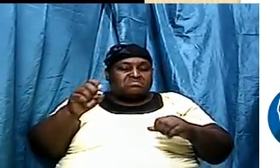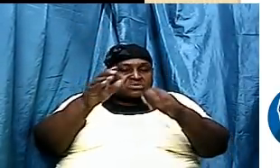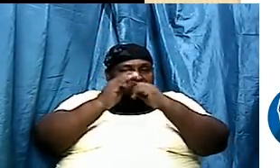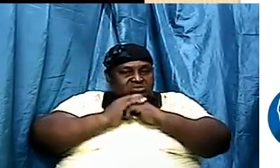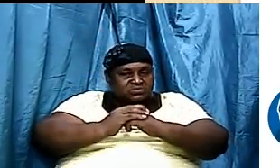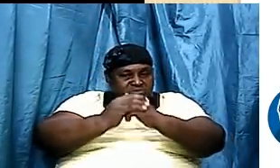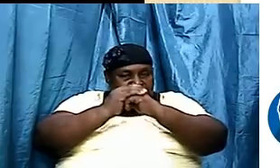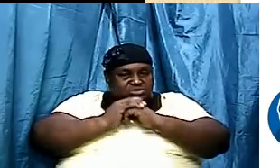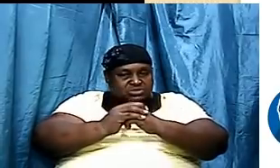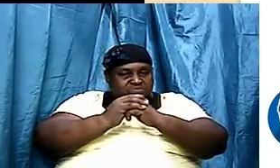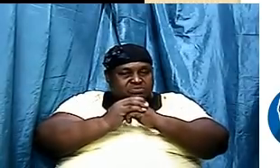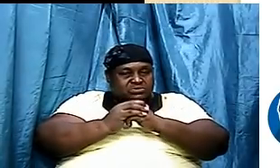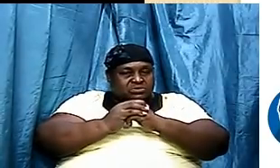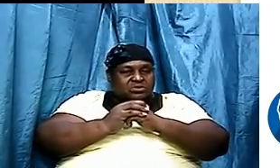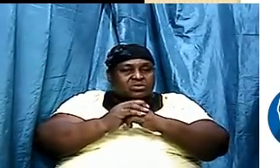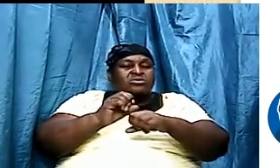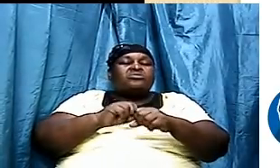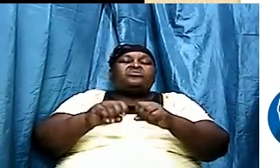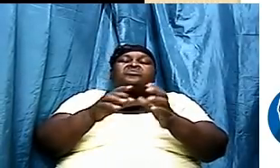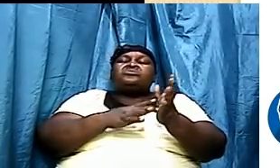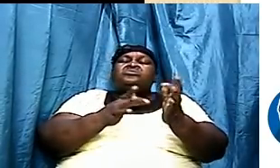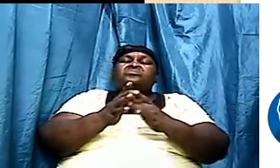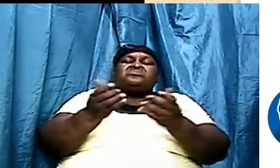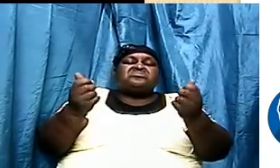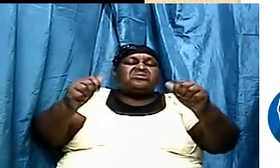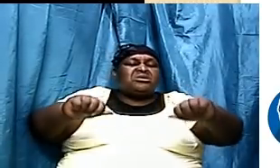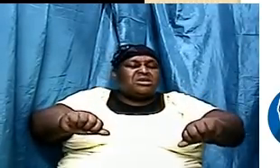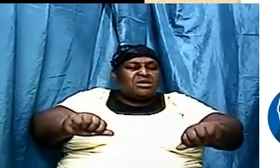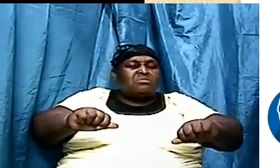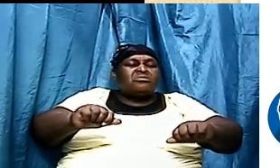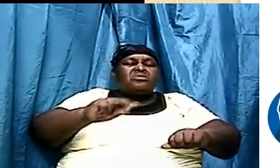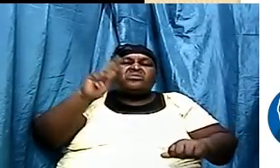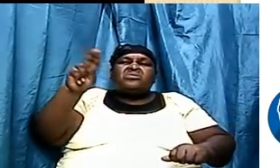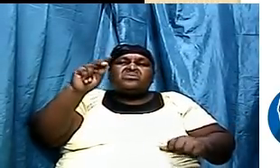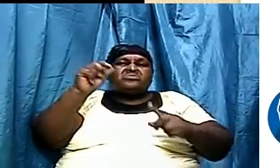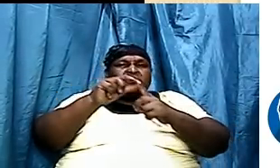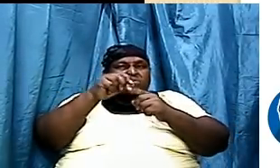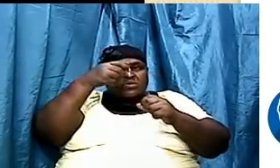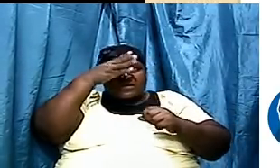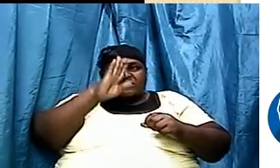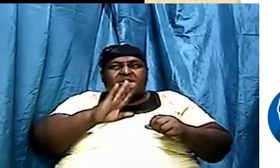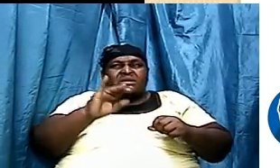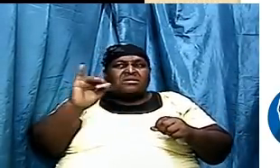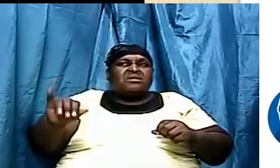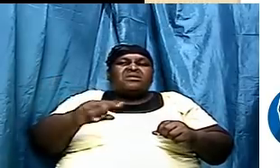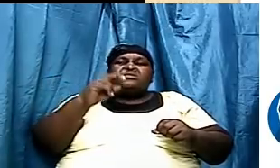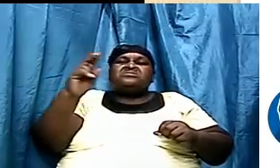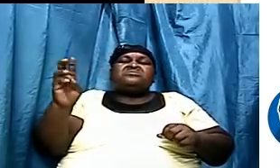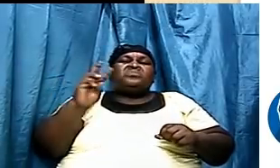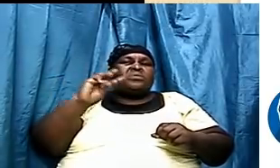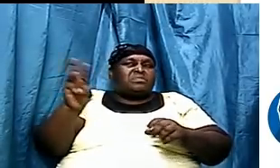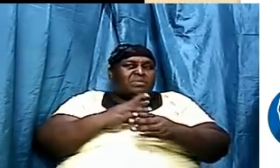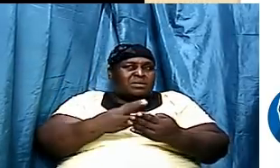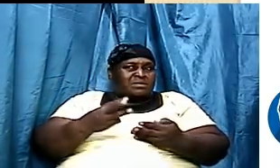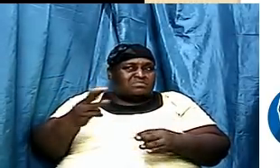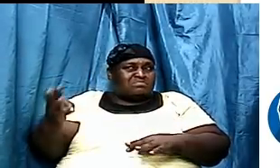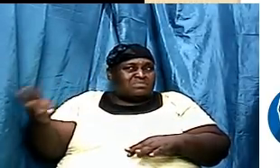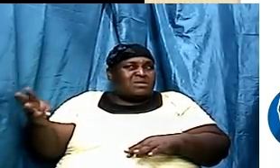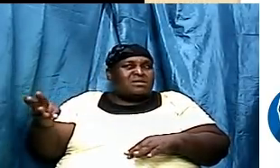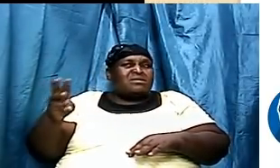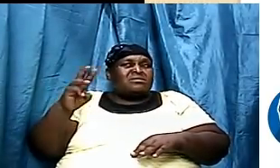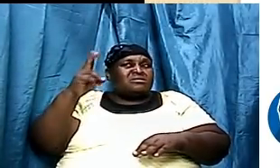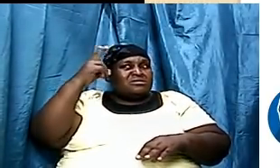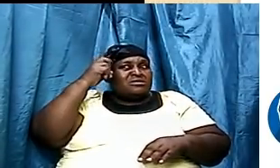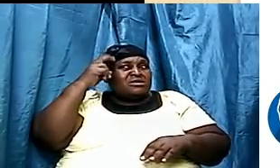So Jesus was able to use the word of God. For that is the weapon, brothers and sisters, that the devil is afraid of. He